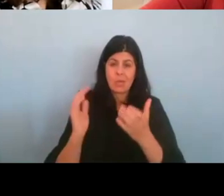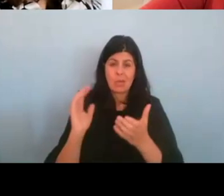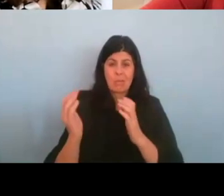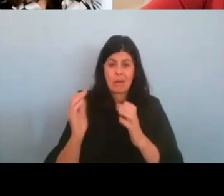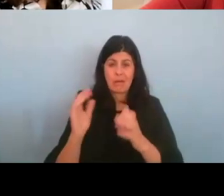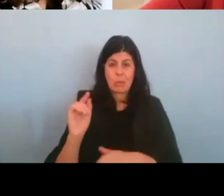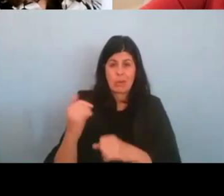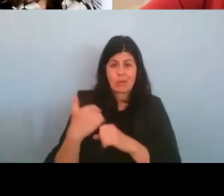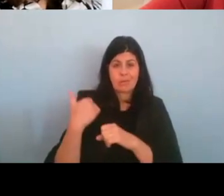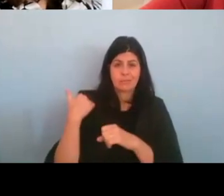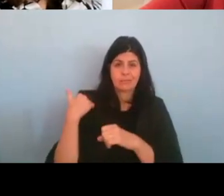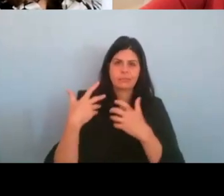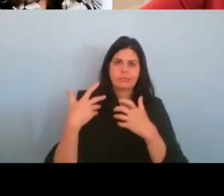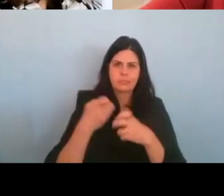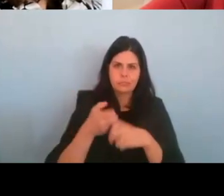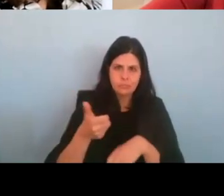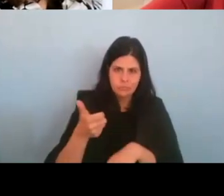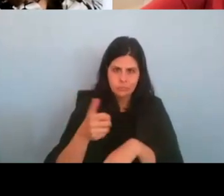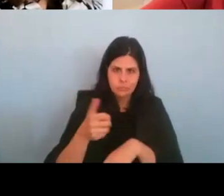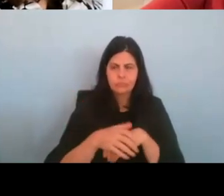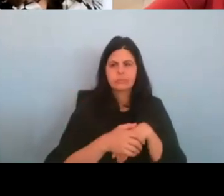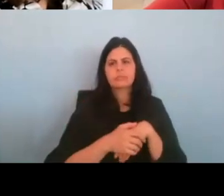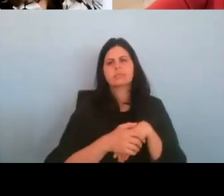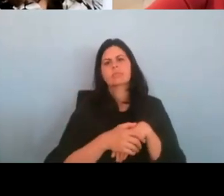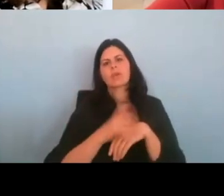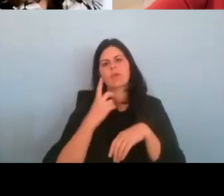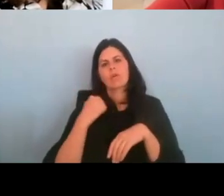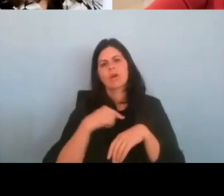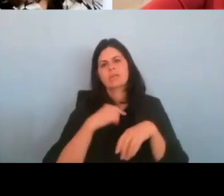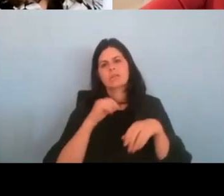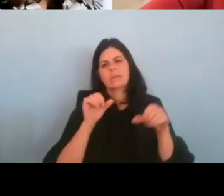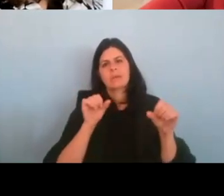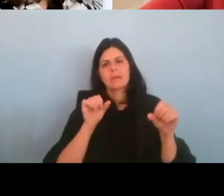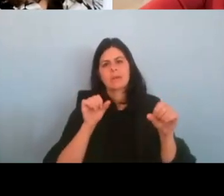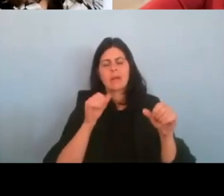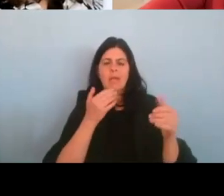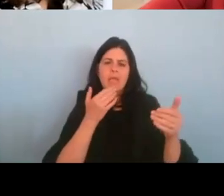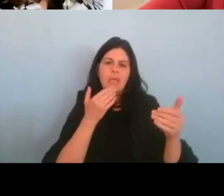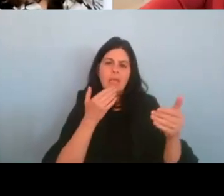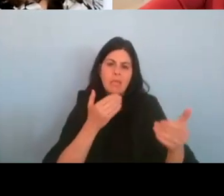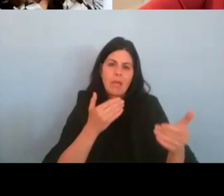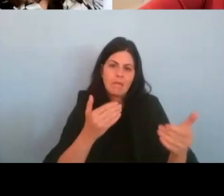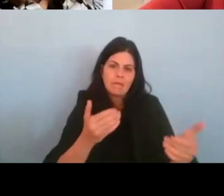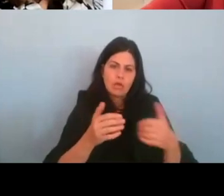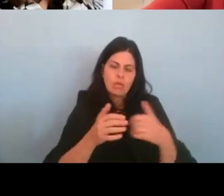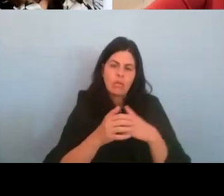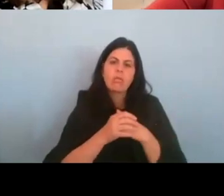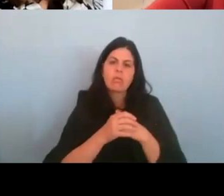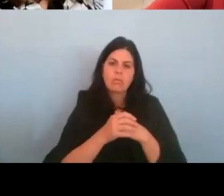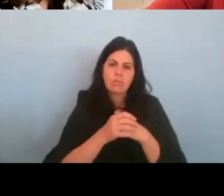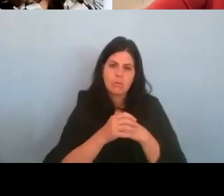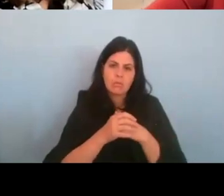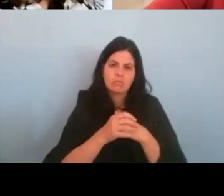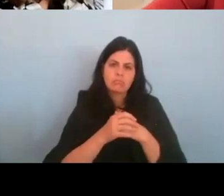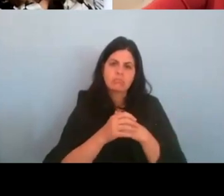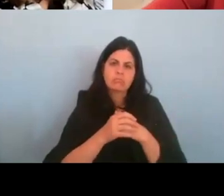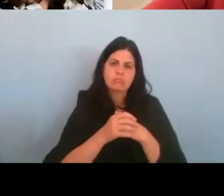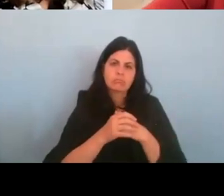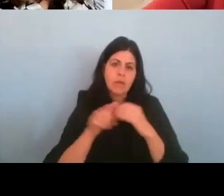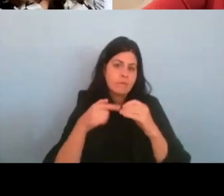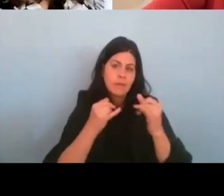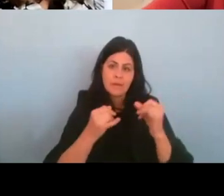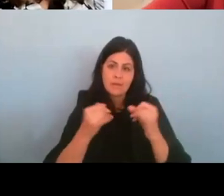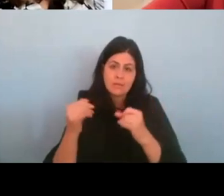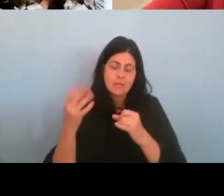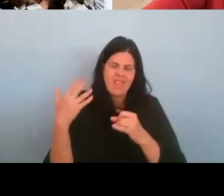much harder. Um, and for us to be able to be thankful of individuals who kind of fought the